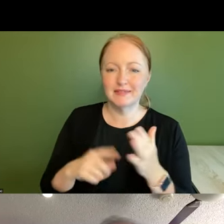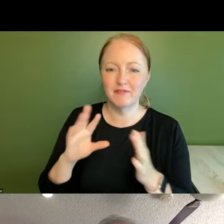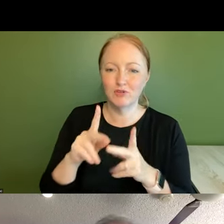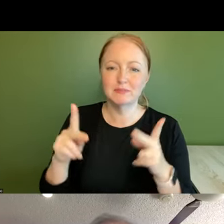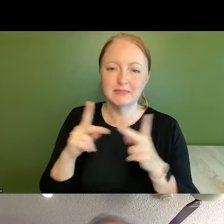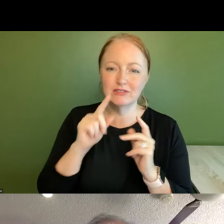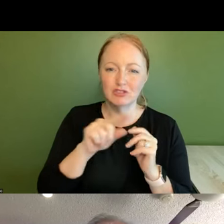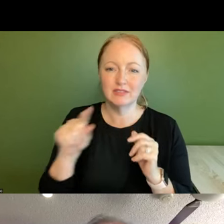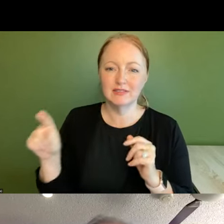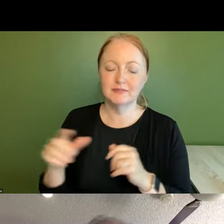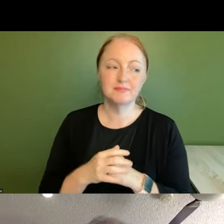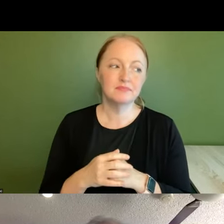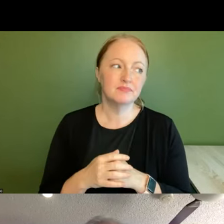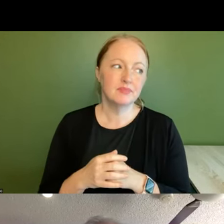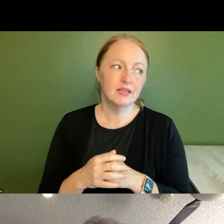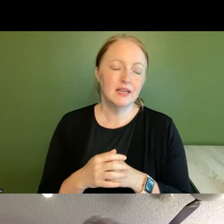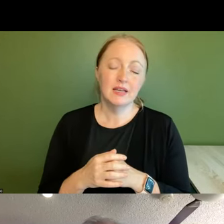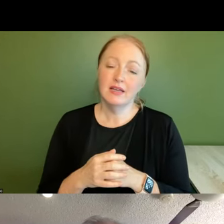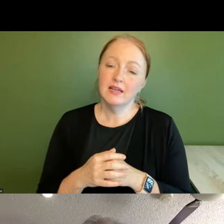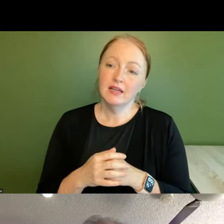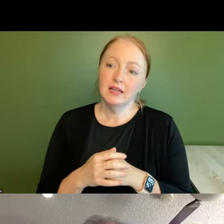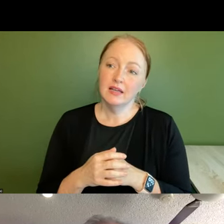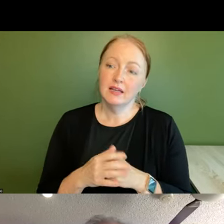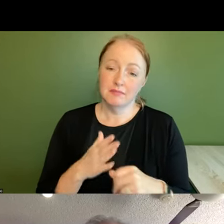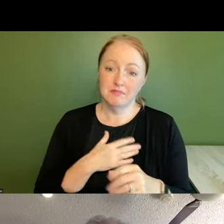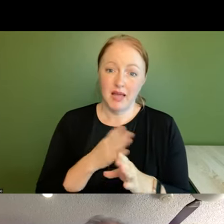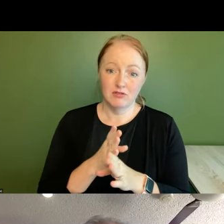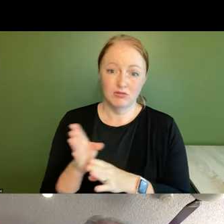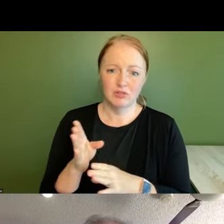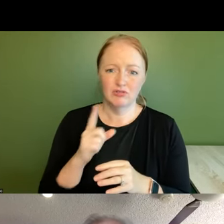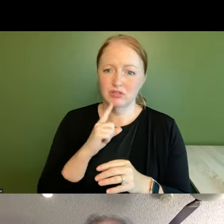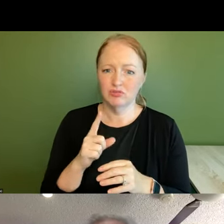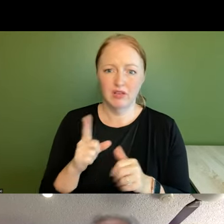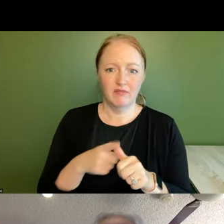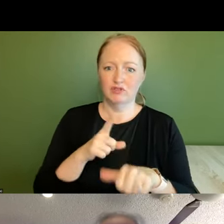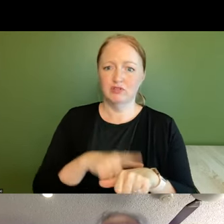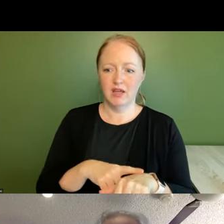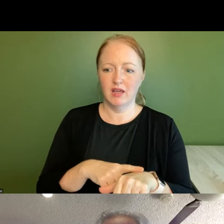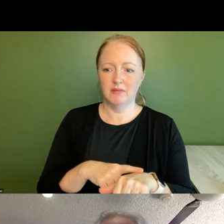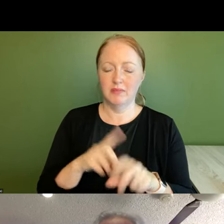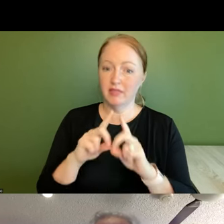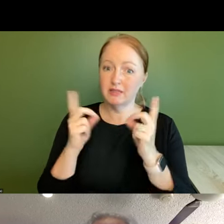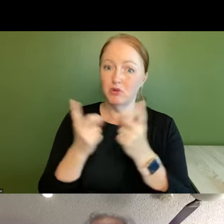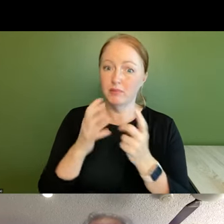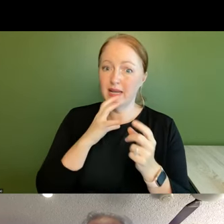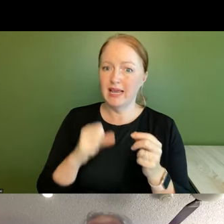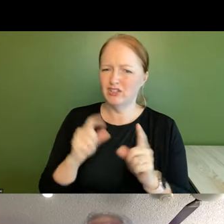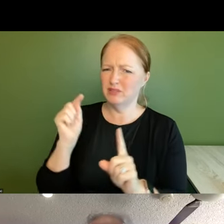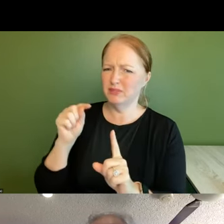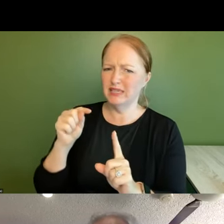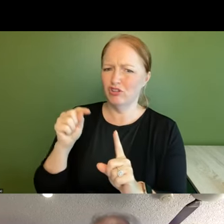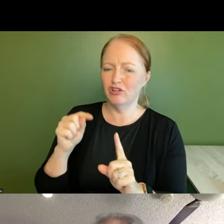positions and i must say that uh in my career it's really the first time where the department of aging in particular